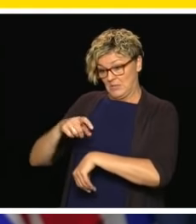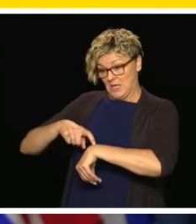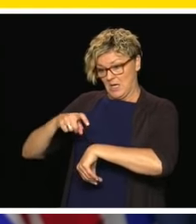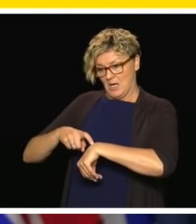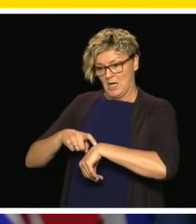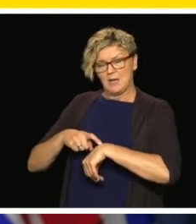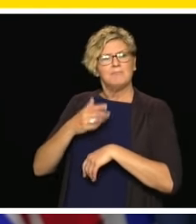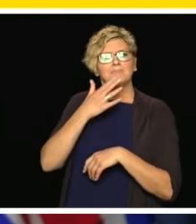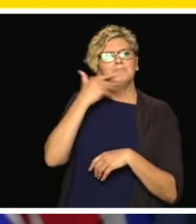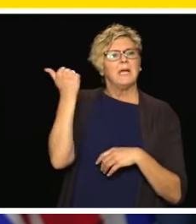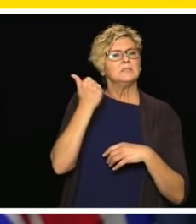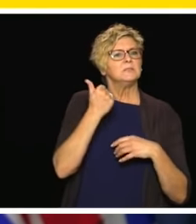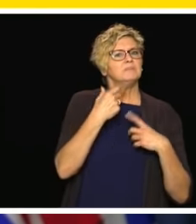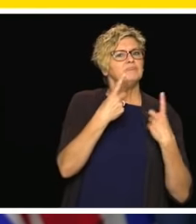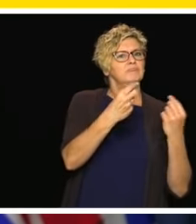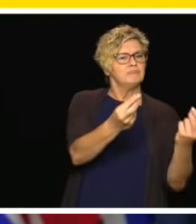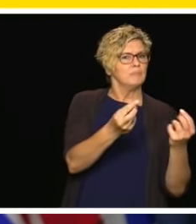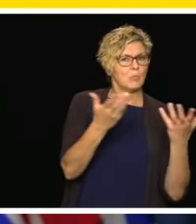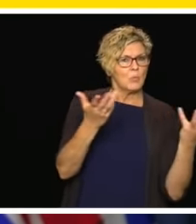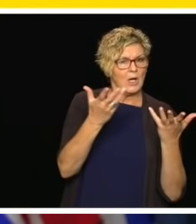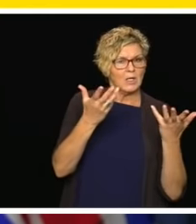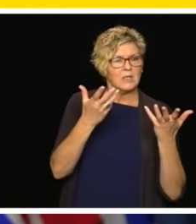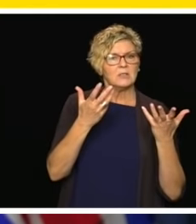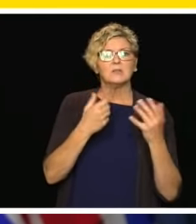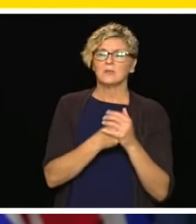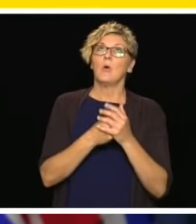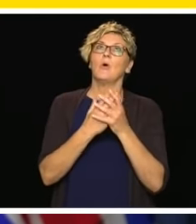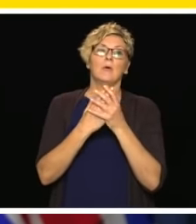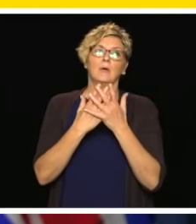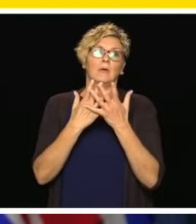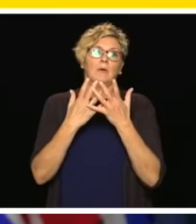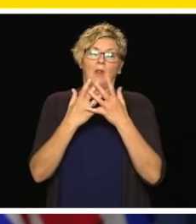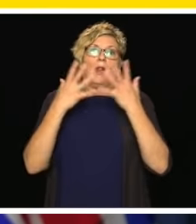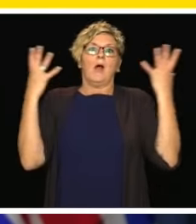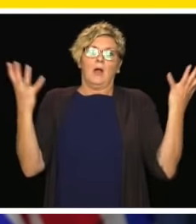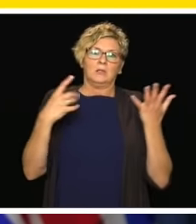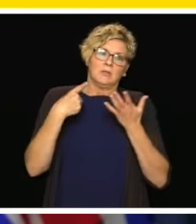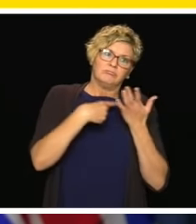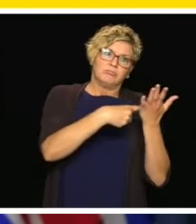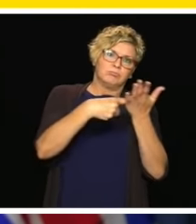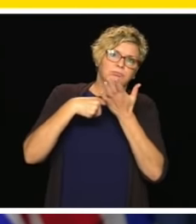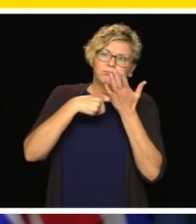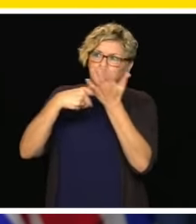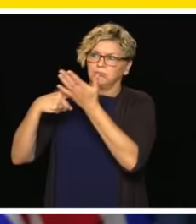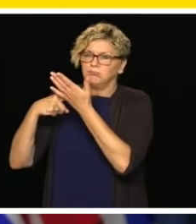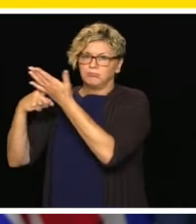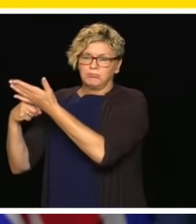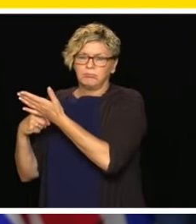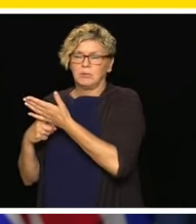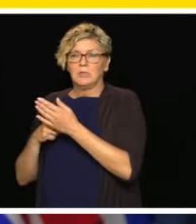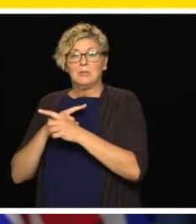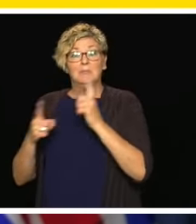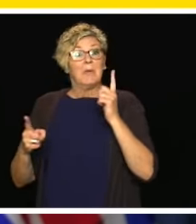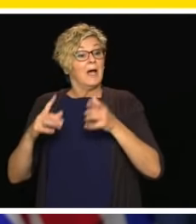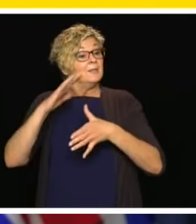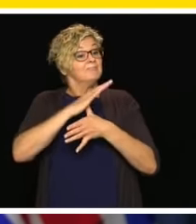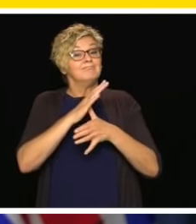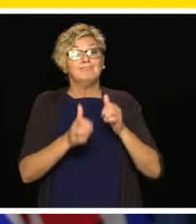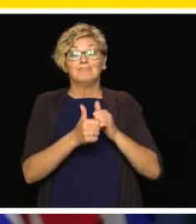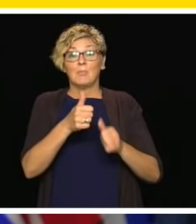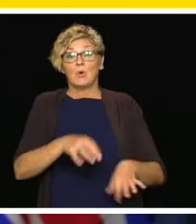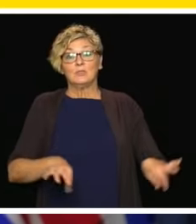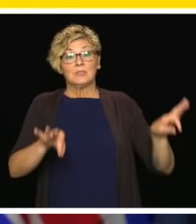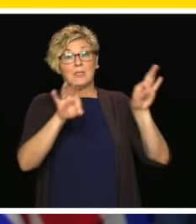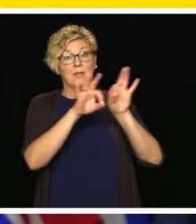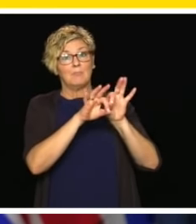that inform us. But the greatest influence, quite frankly, on the discussion and what's got us to the point today is the leadership of